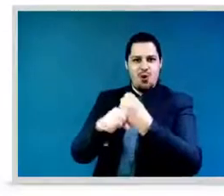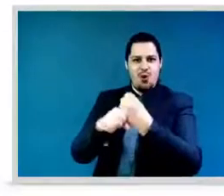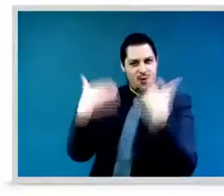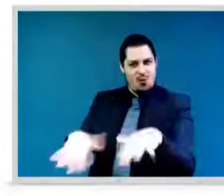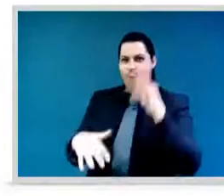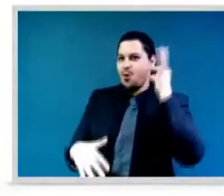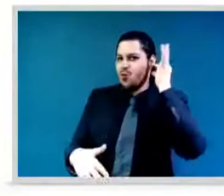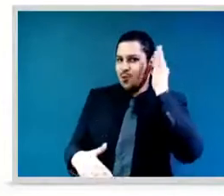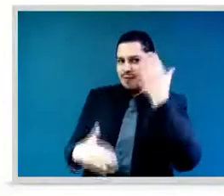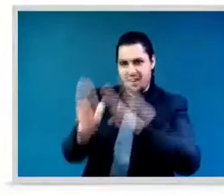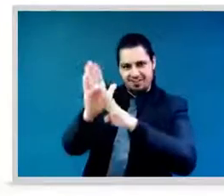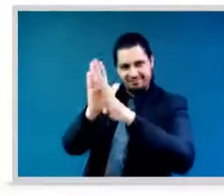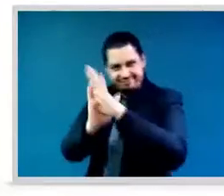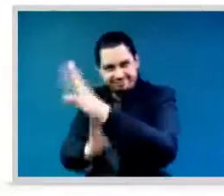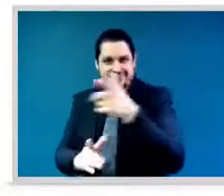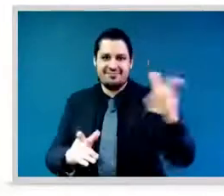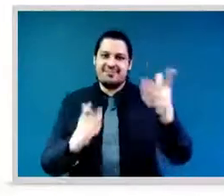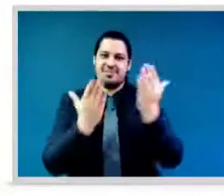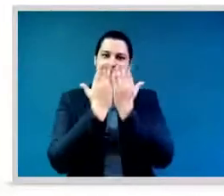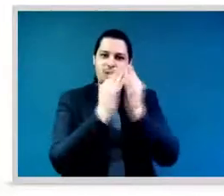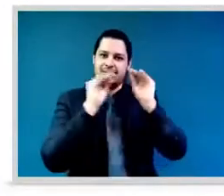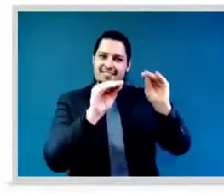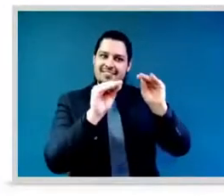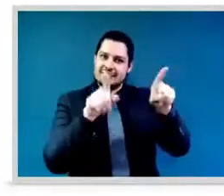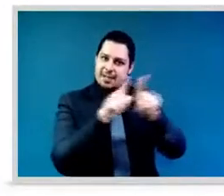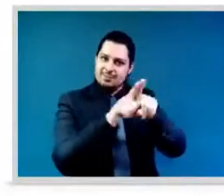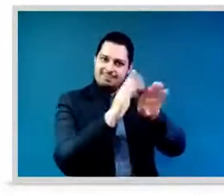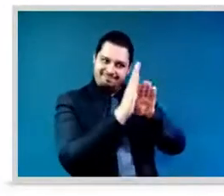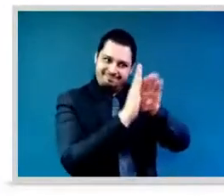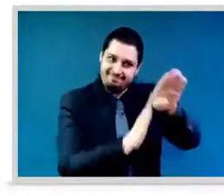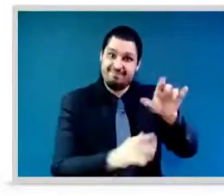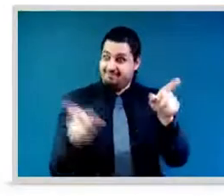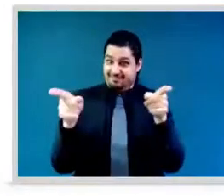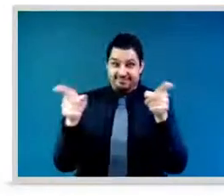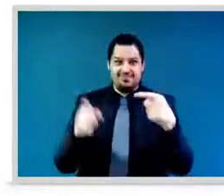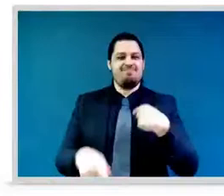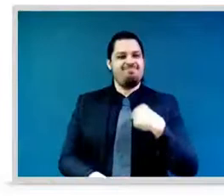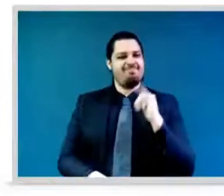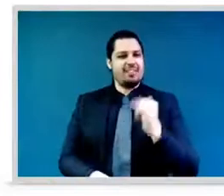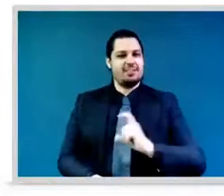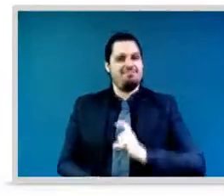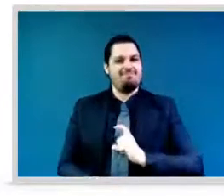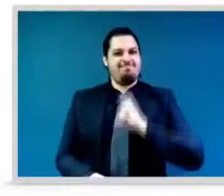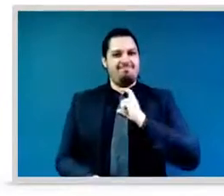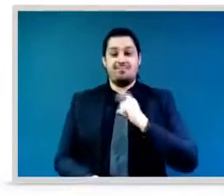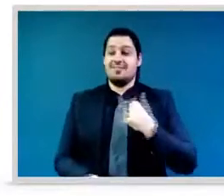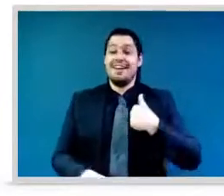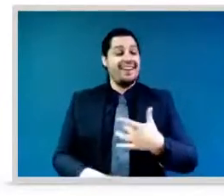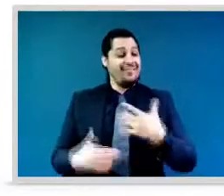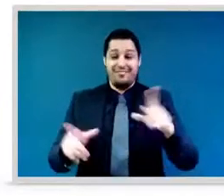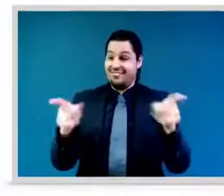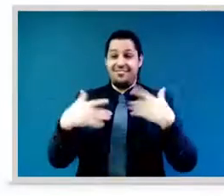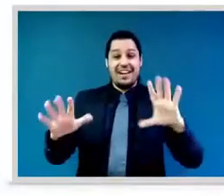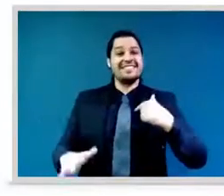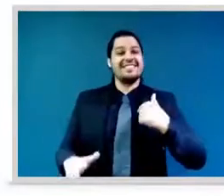particularly when it comes to women in top leaders positions both in the public and the